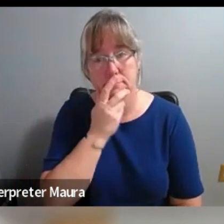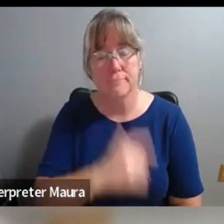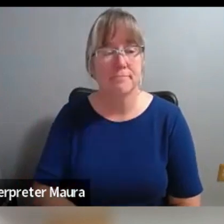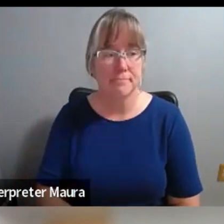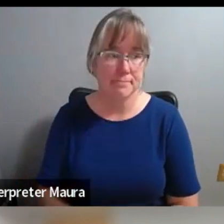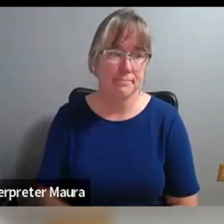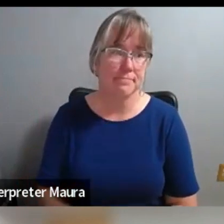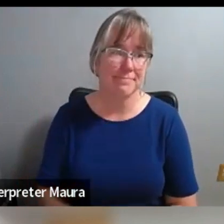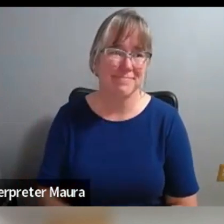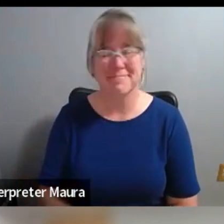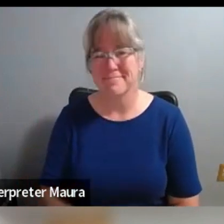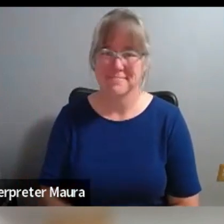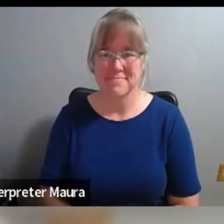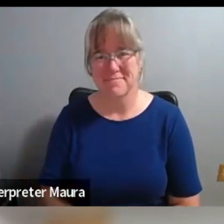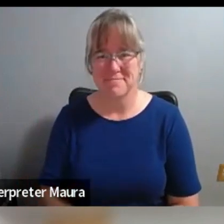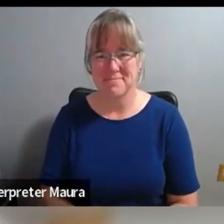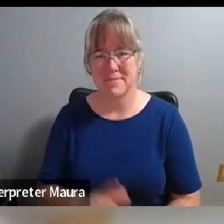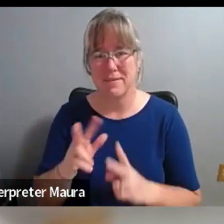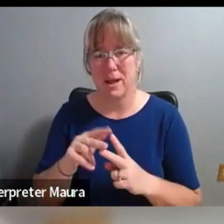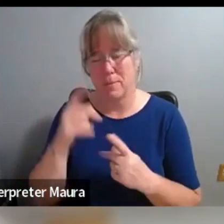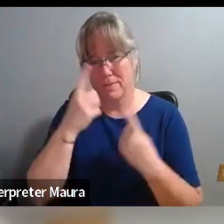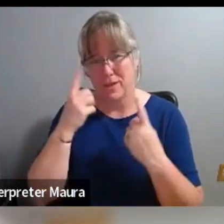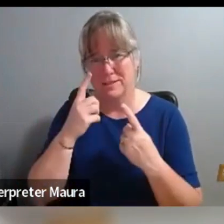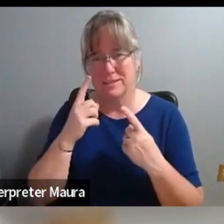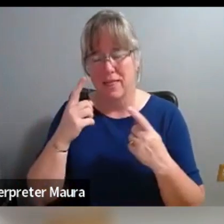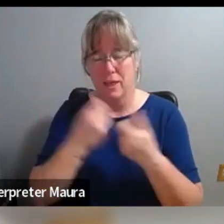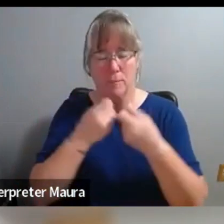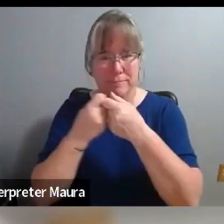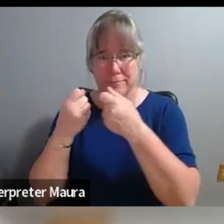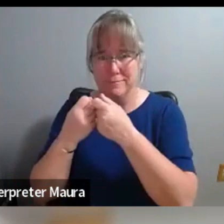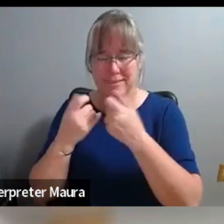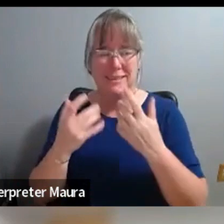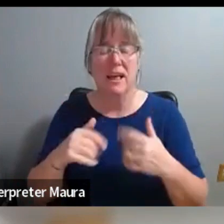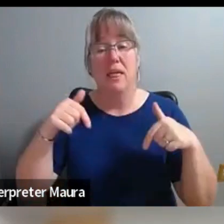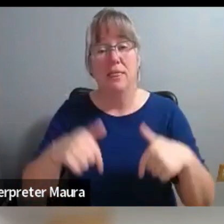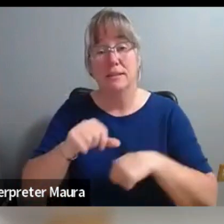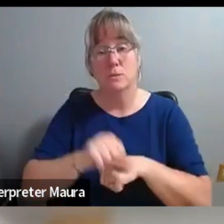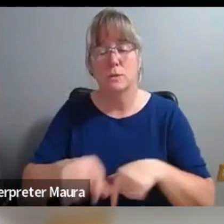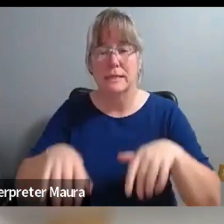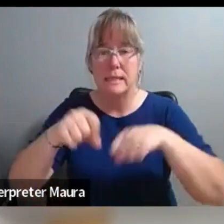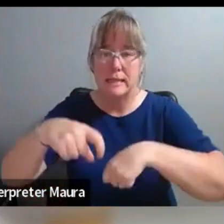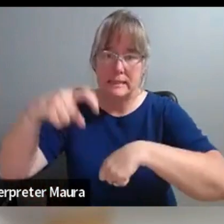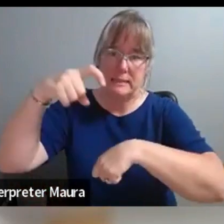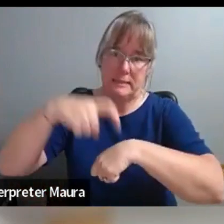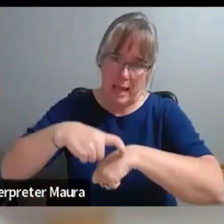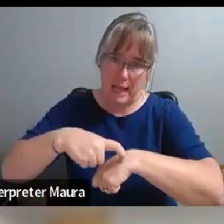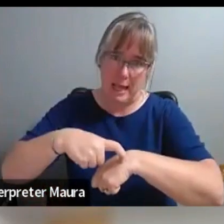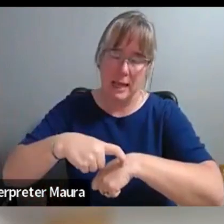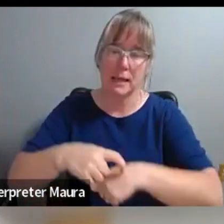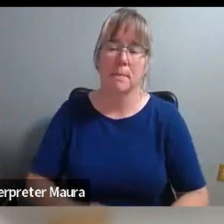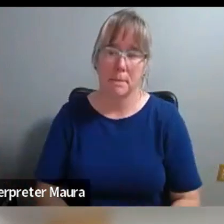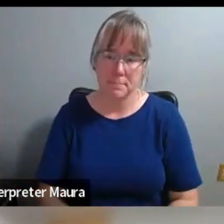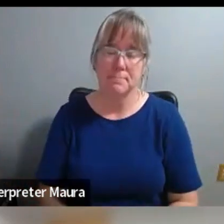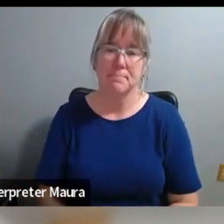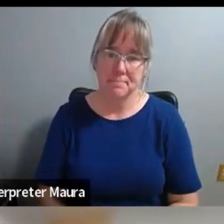I have a couple of, a couple of thoughts and they're all kind of colliding, but this work takes time. I think that would be